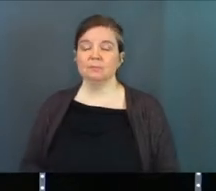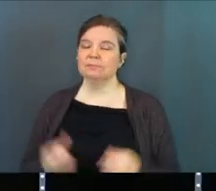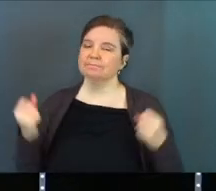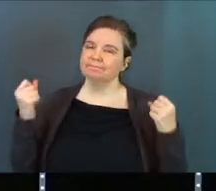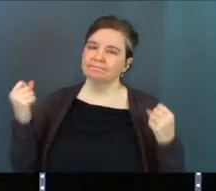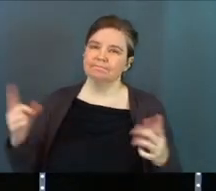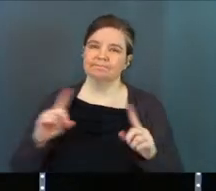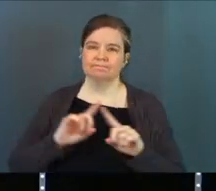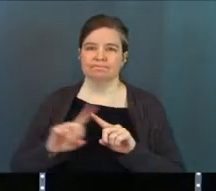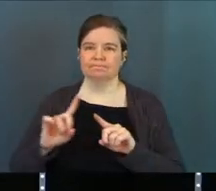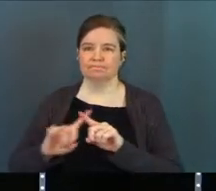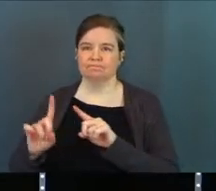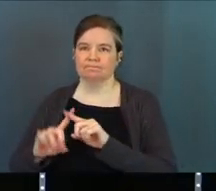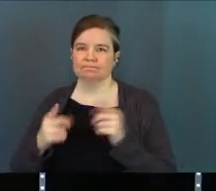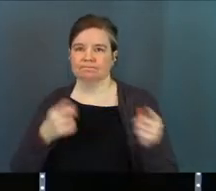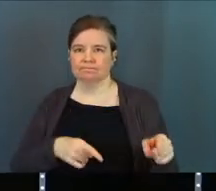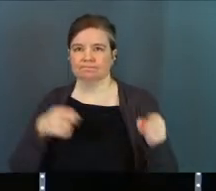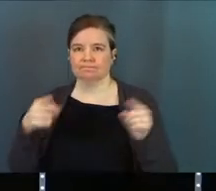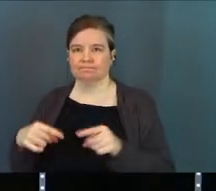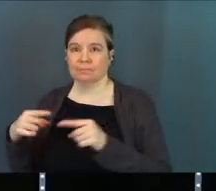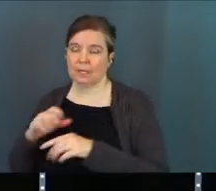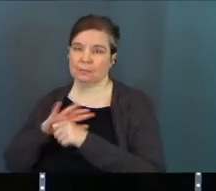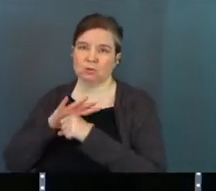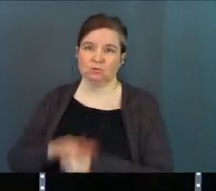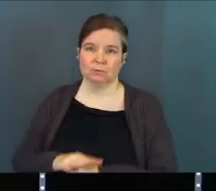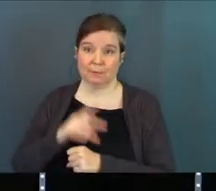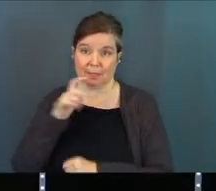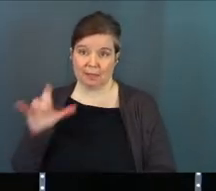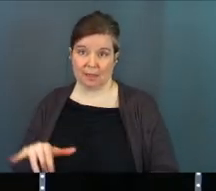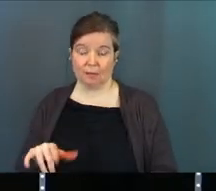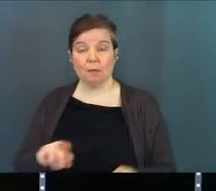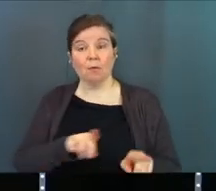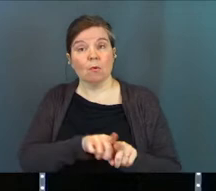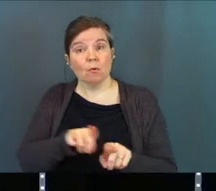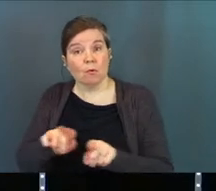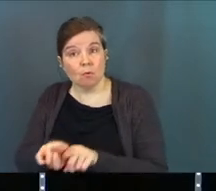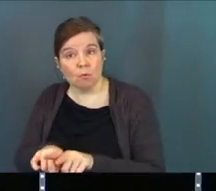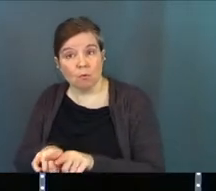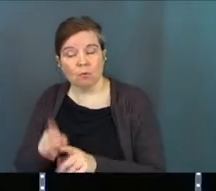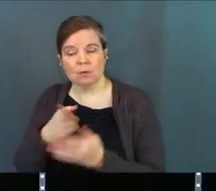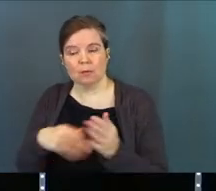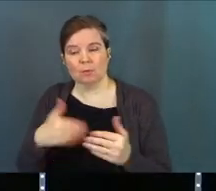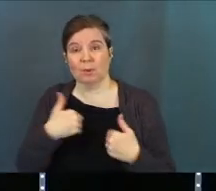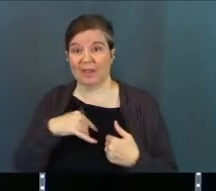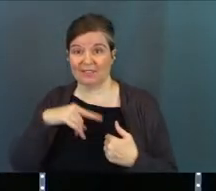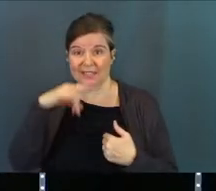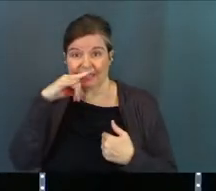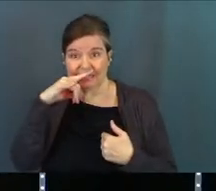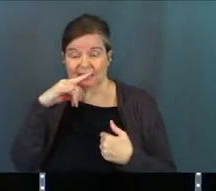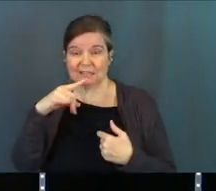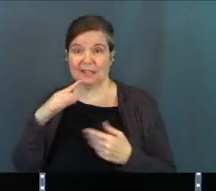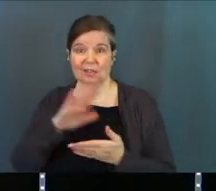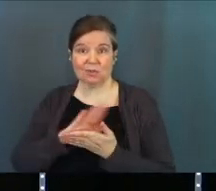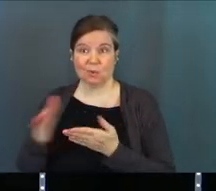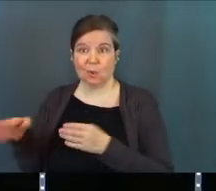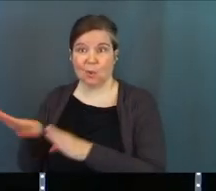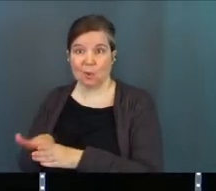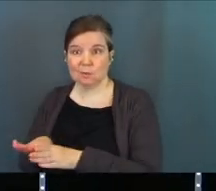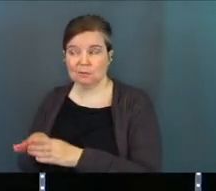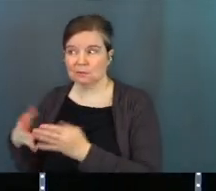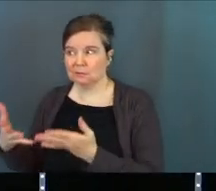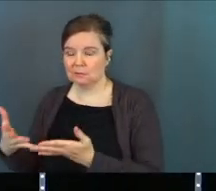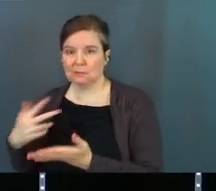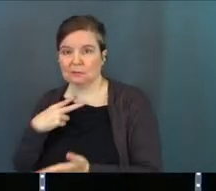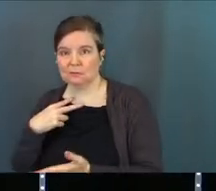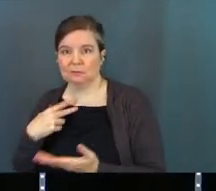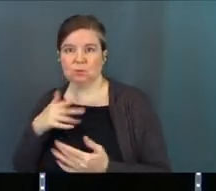So many things are happening that can be stressful because of that. Not only that, but some of you guys have kiddos and the schools are closed down. So